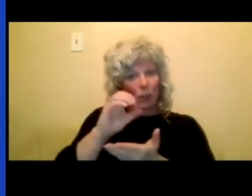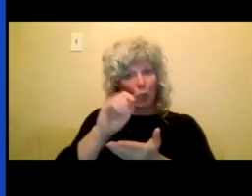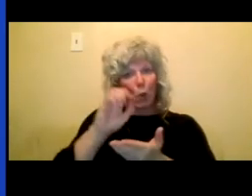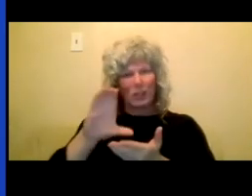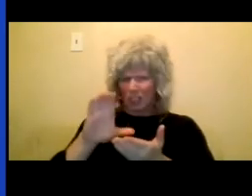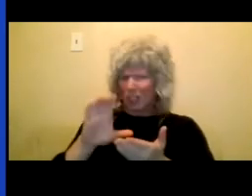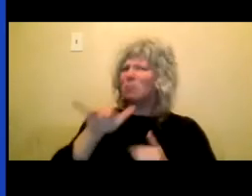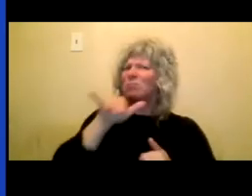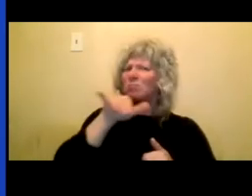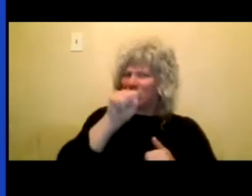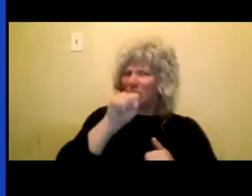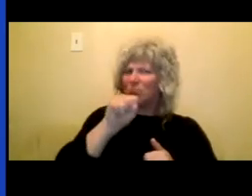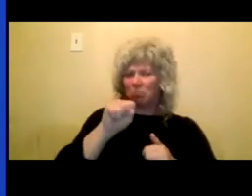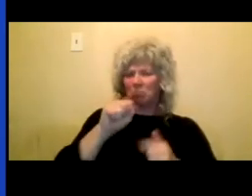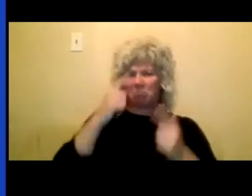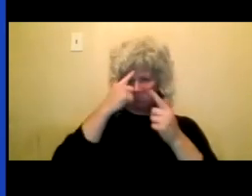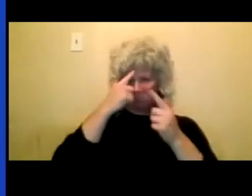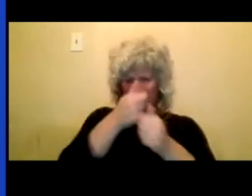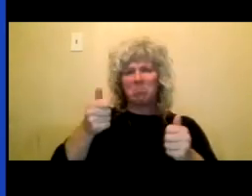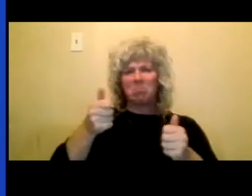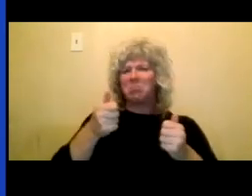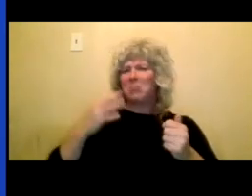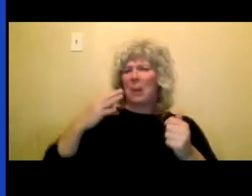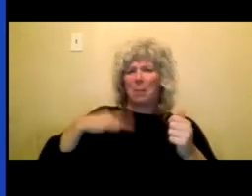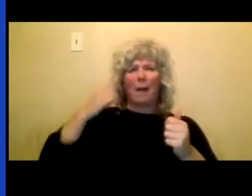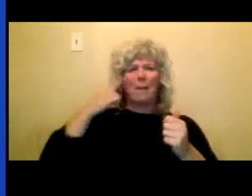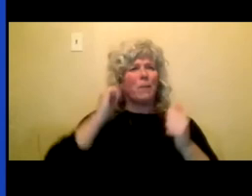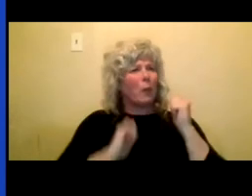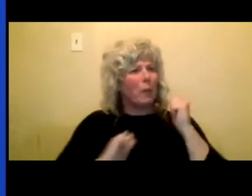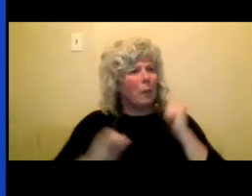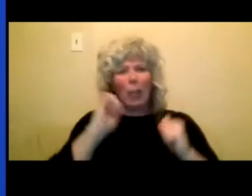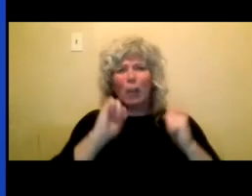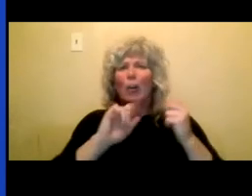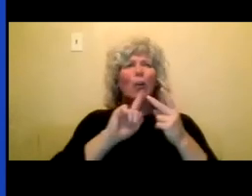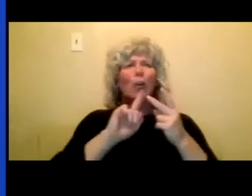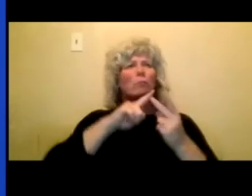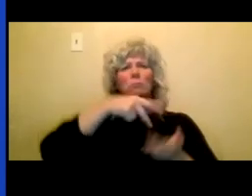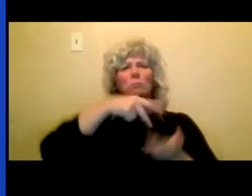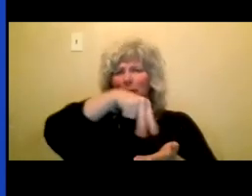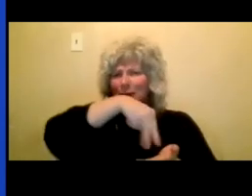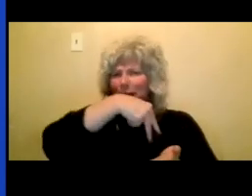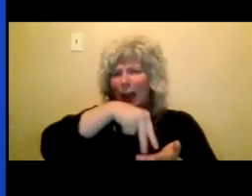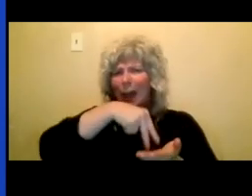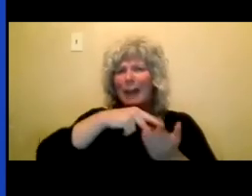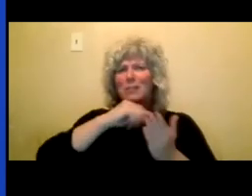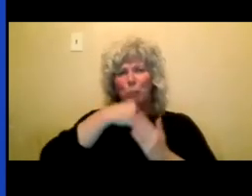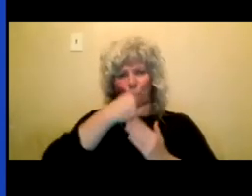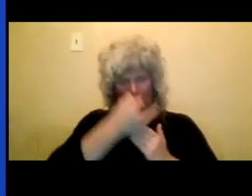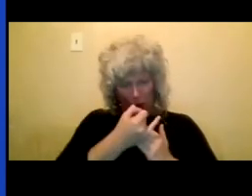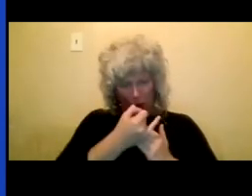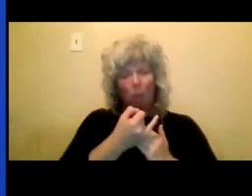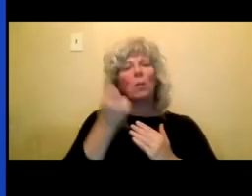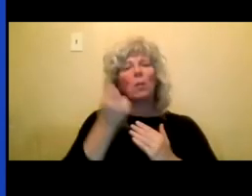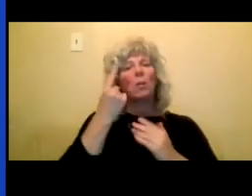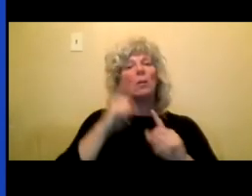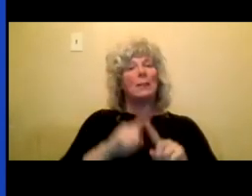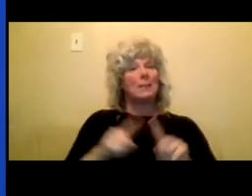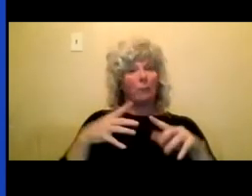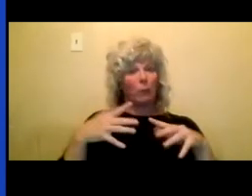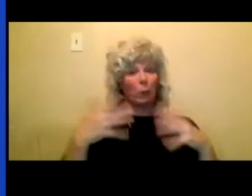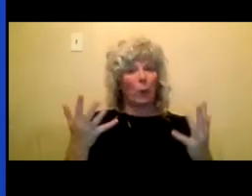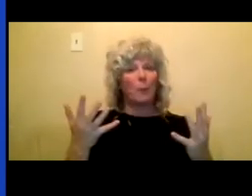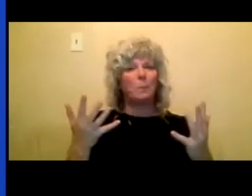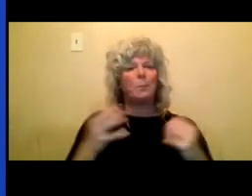welcome to apply to theatre grants or dance creation projects. The difference is, is that we have